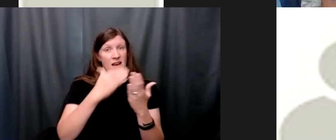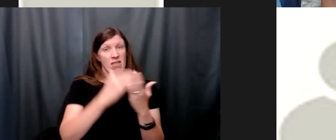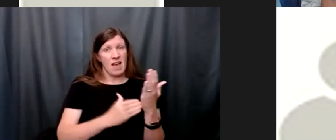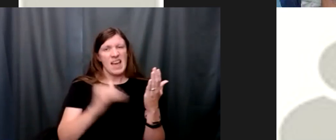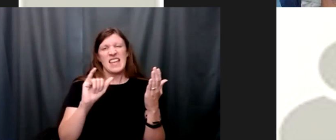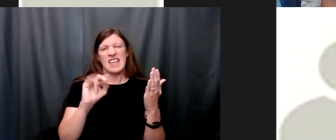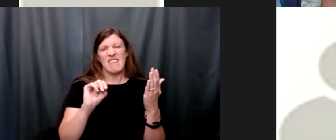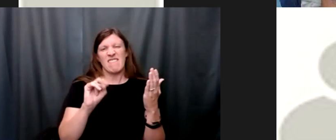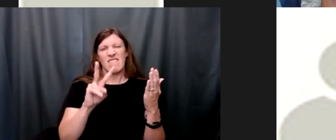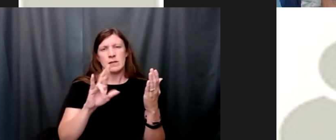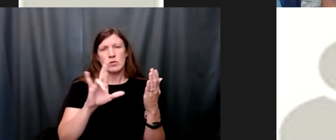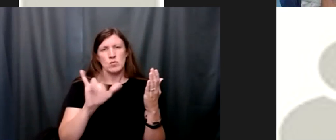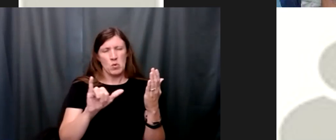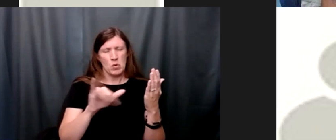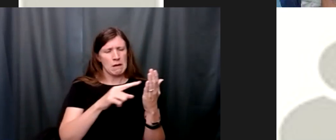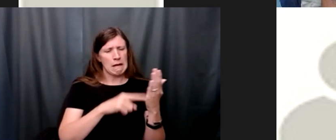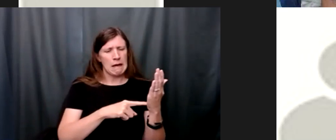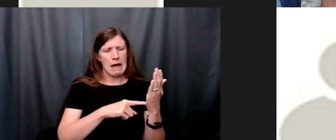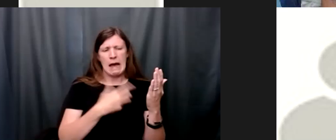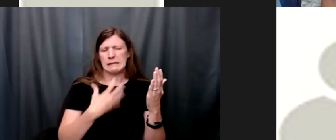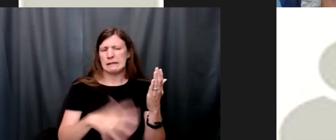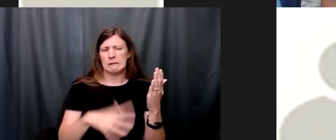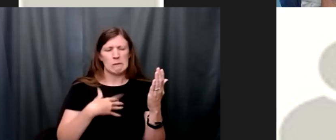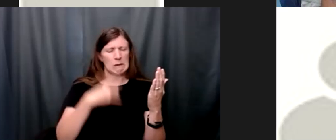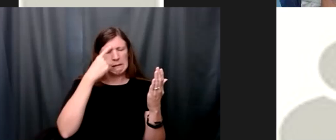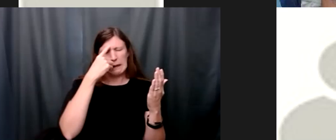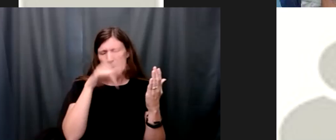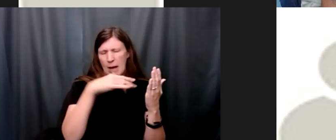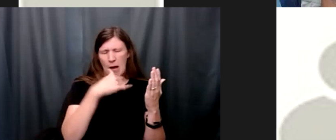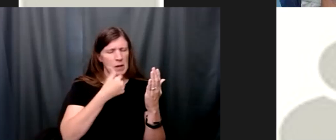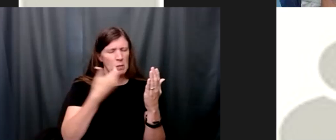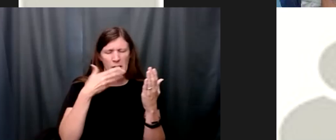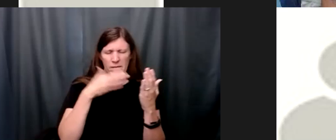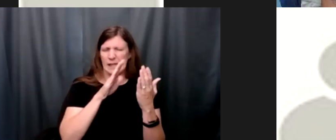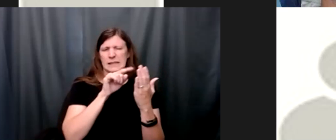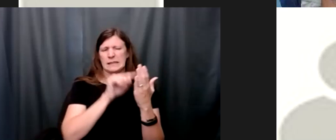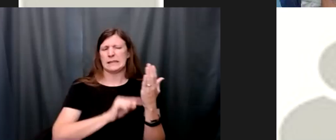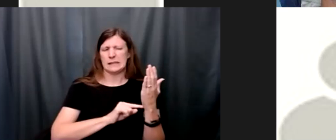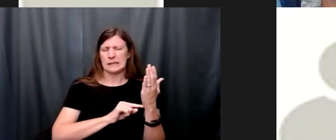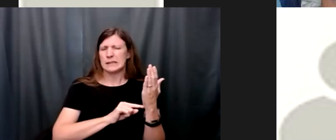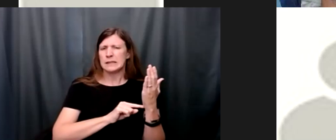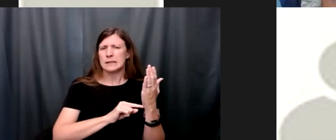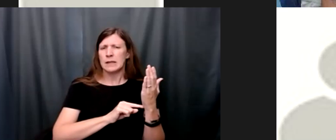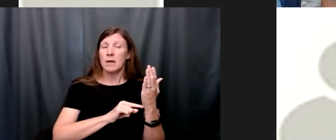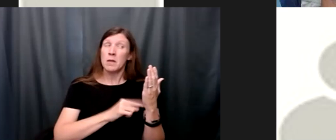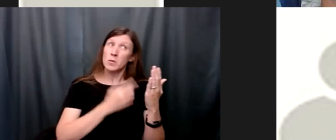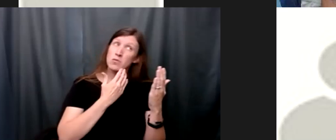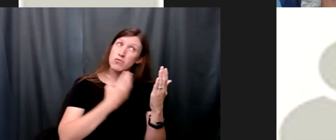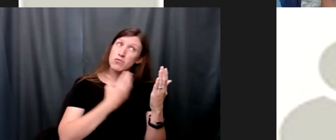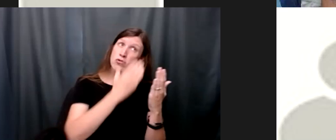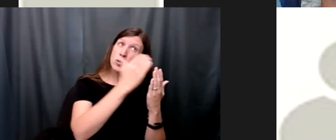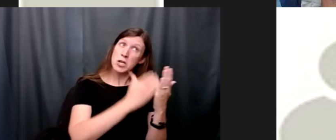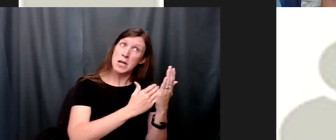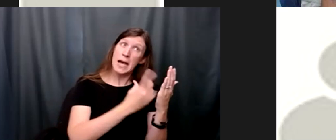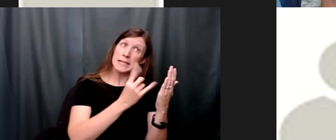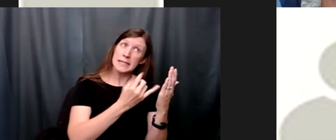that um i really didn't want to pull up in front and so uh and of course there was there was good things on my inventory